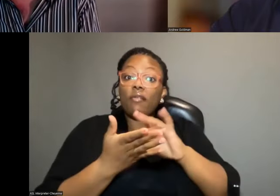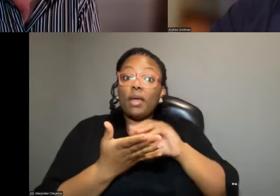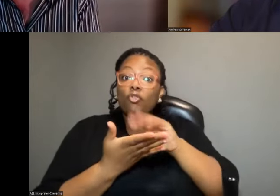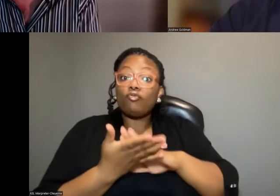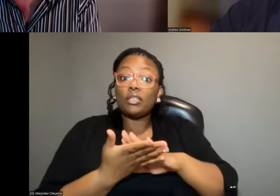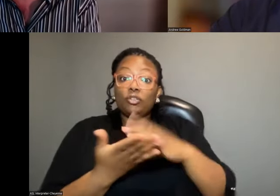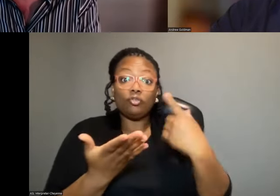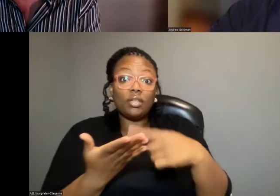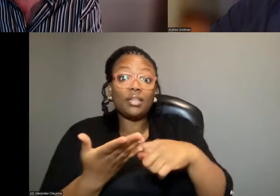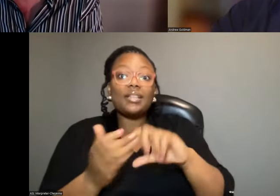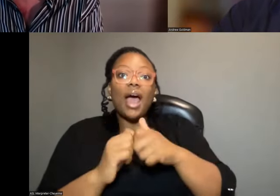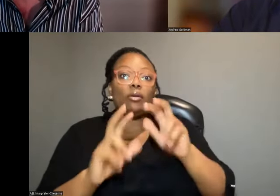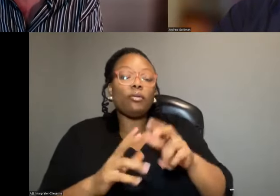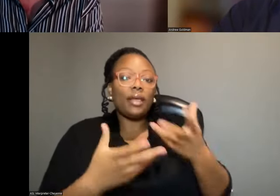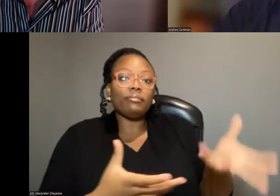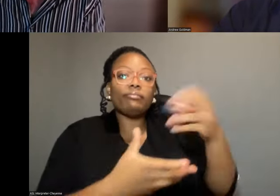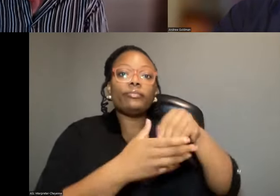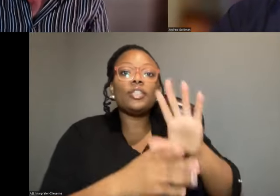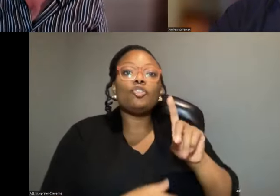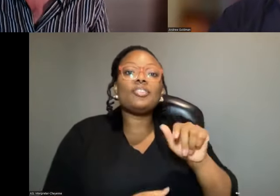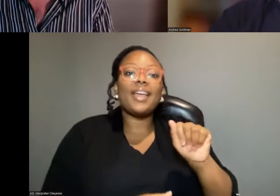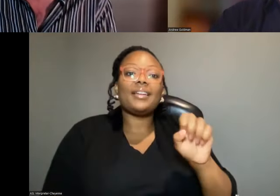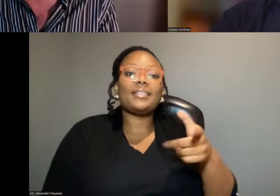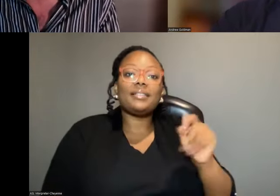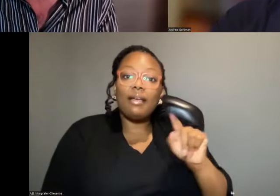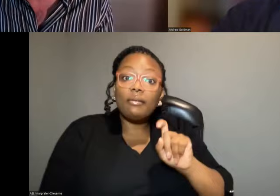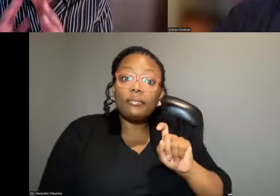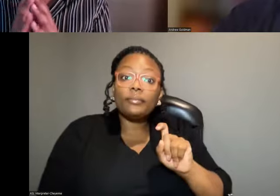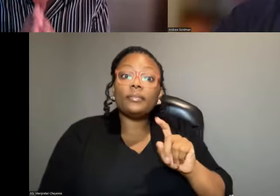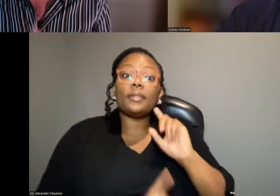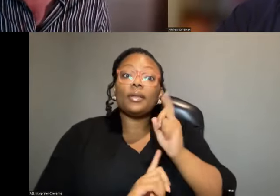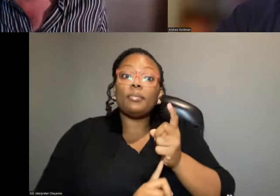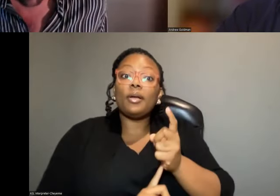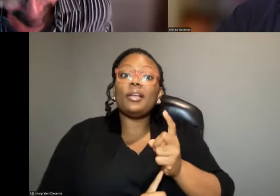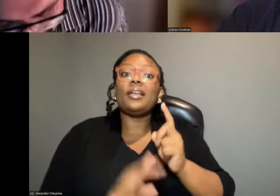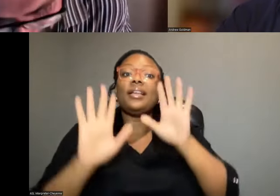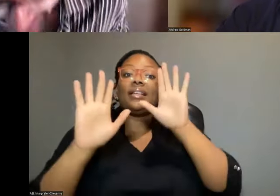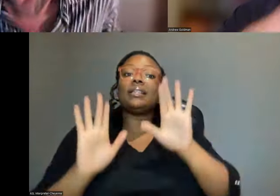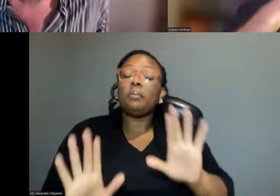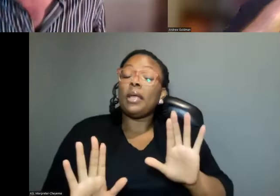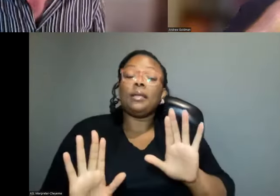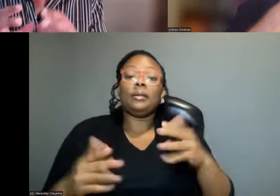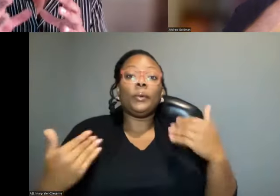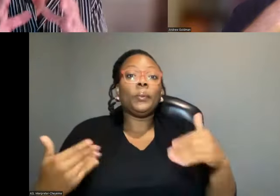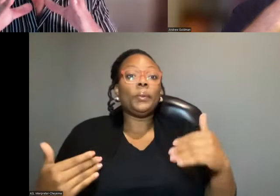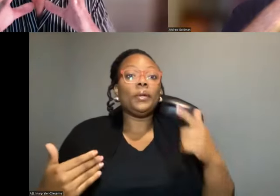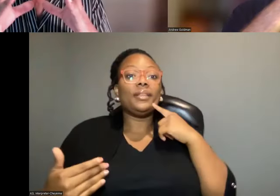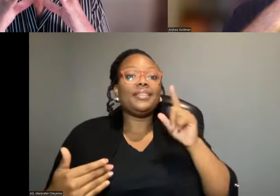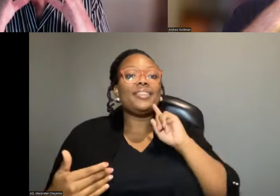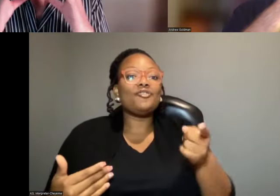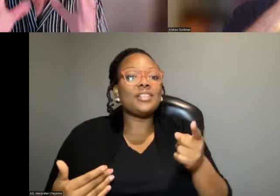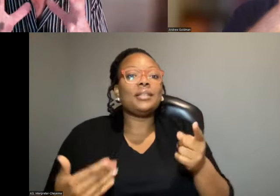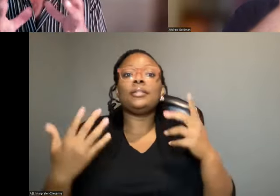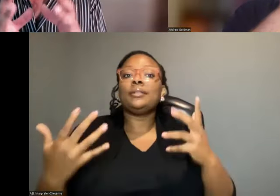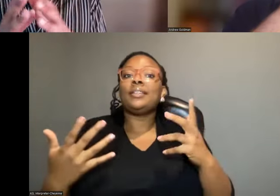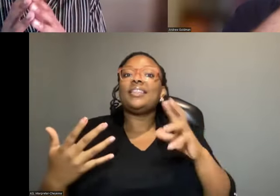so, how do they contribute to your data set? Yeah, at the moment, that is an absolutely, I really, that's it. That's